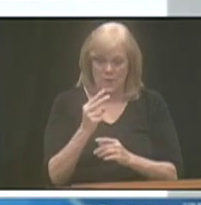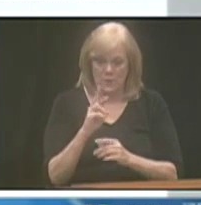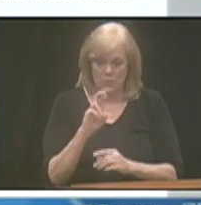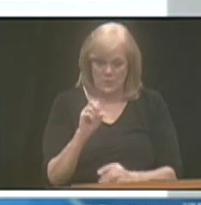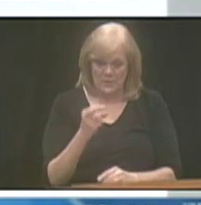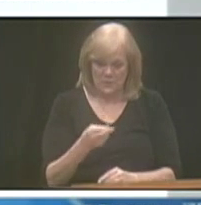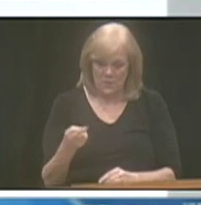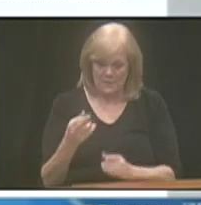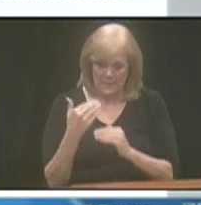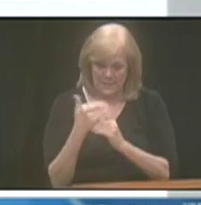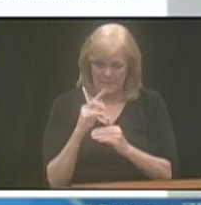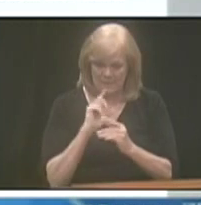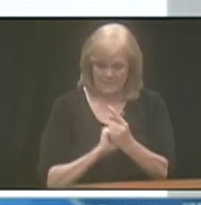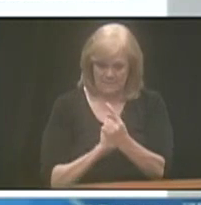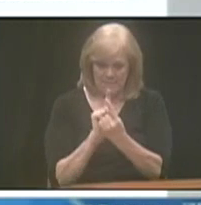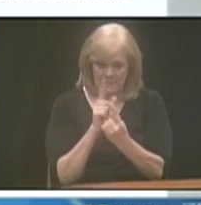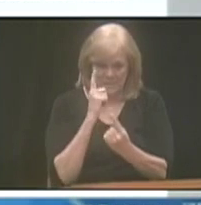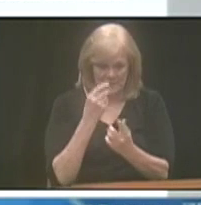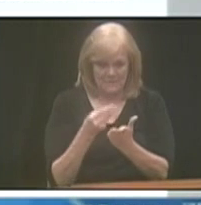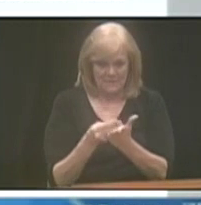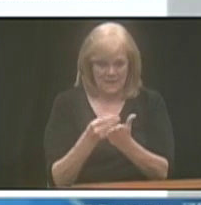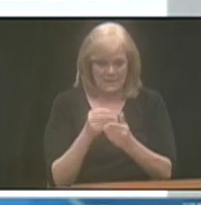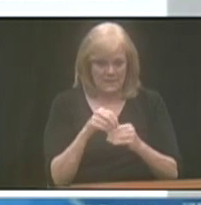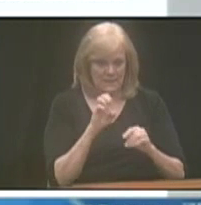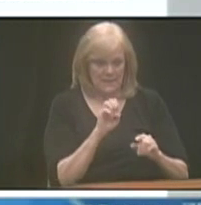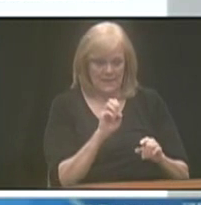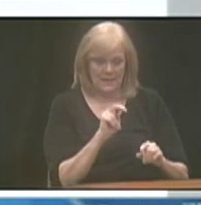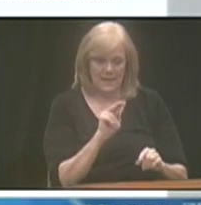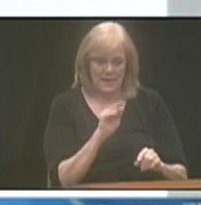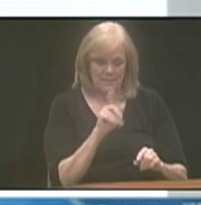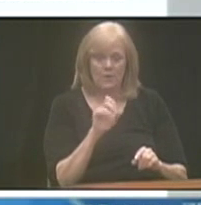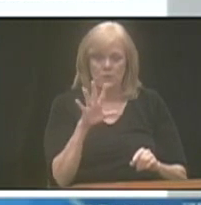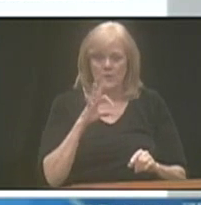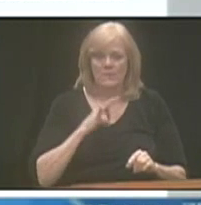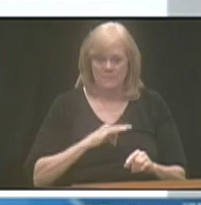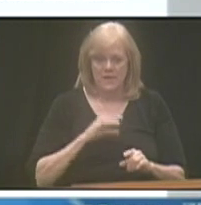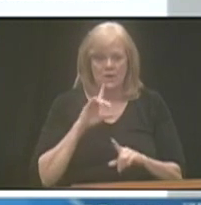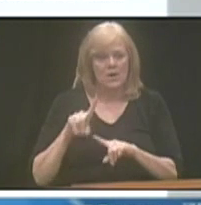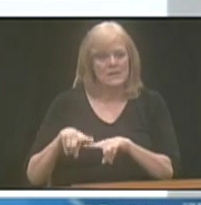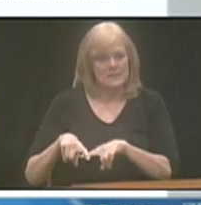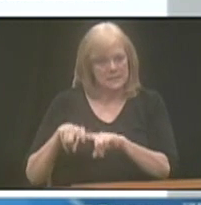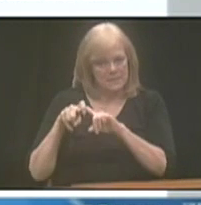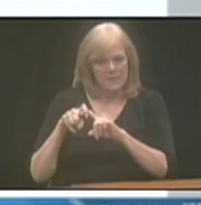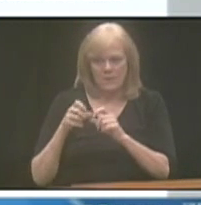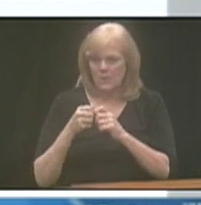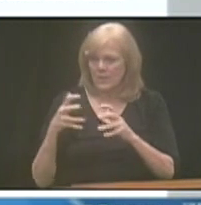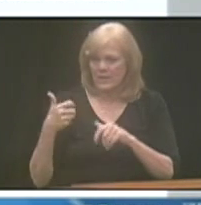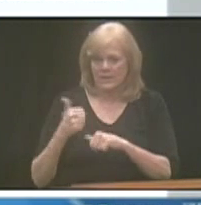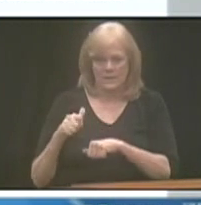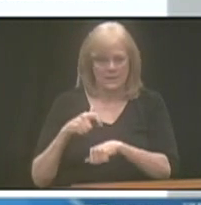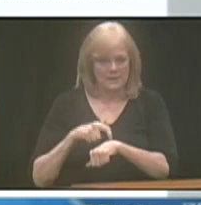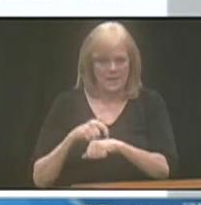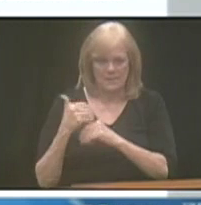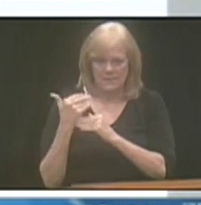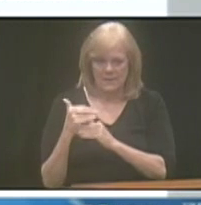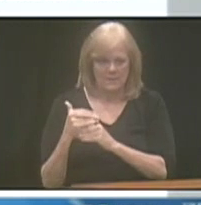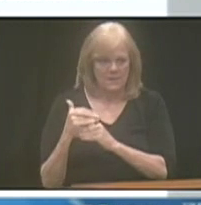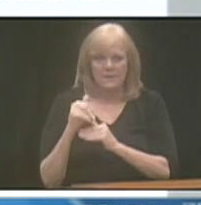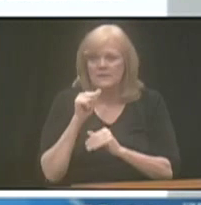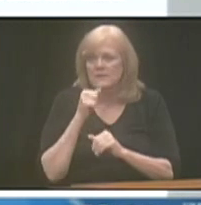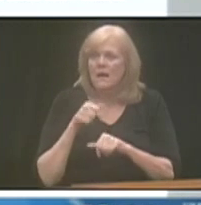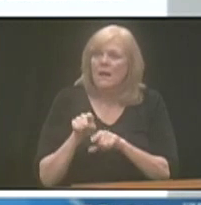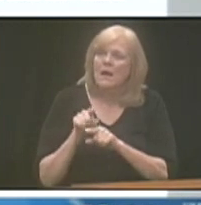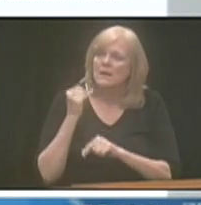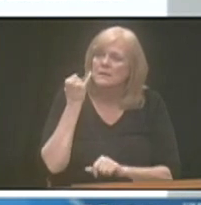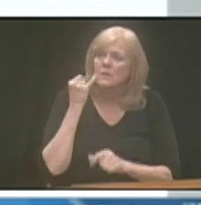is met because of funds in the ENABLE account, your benefits are suspended without time limit. So, it's